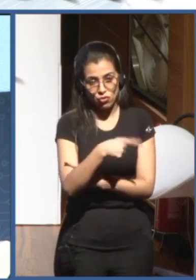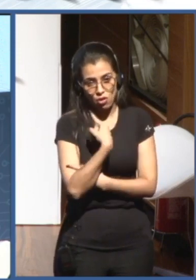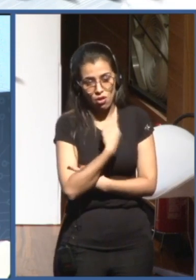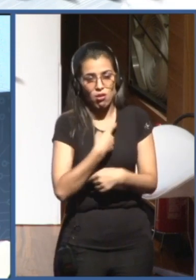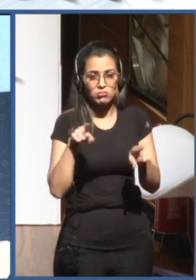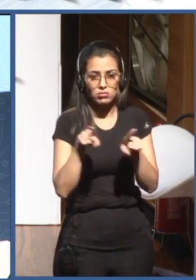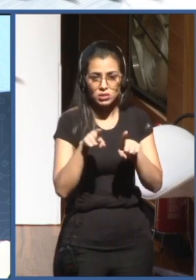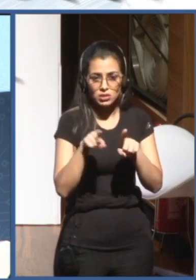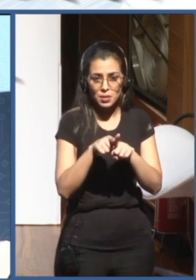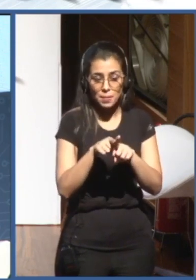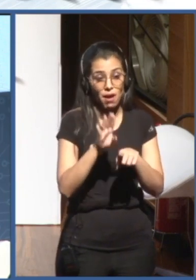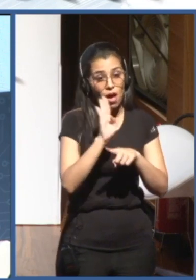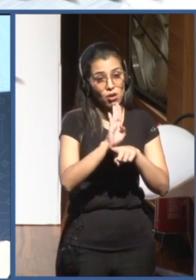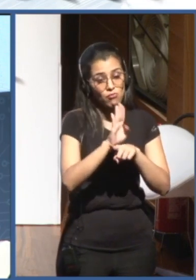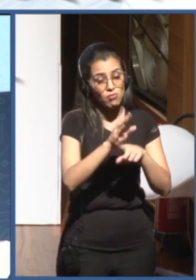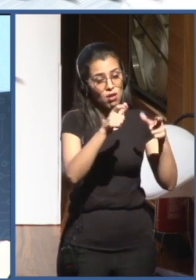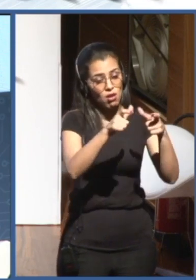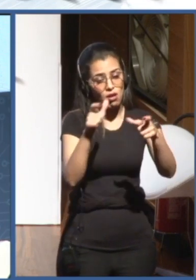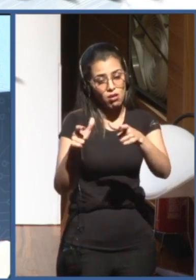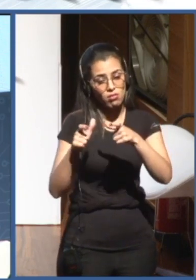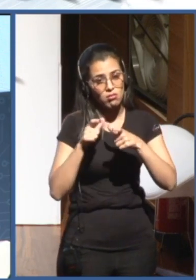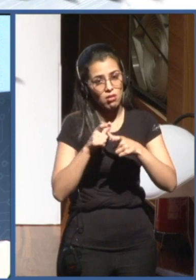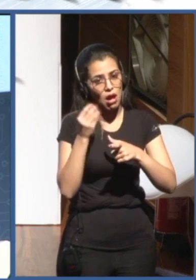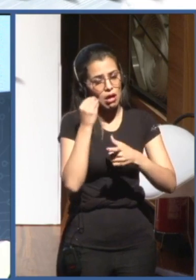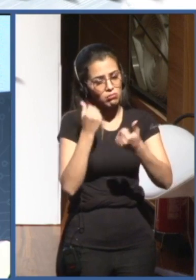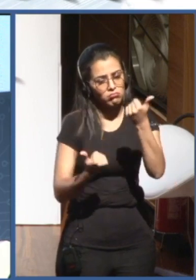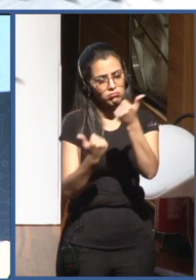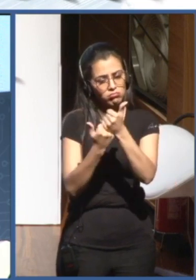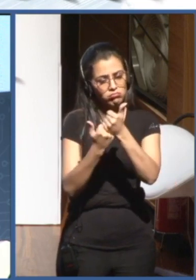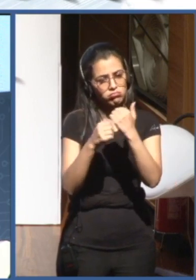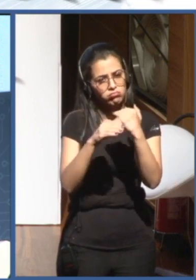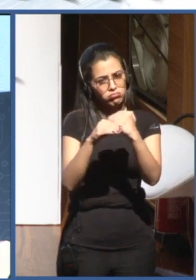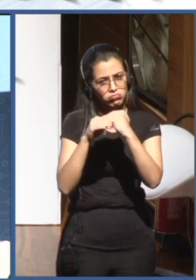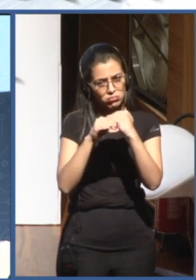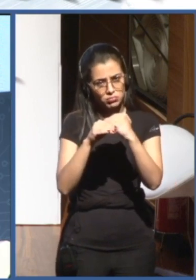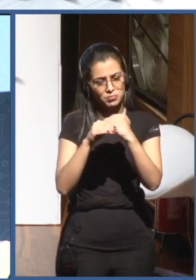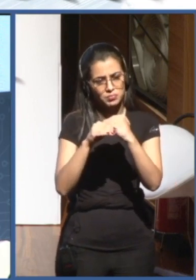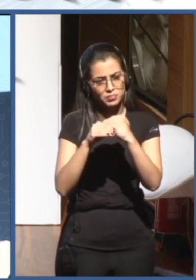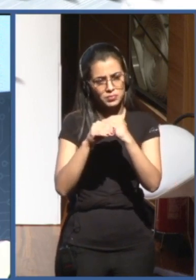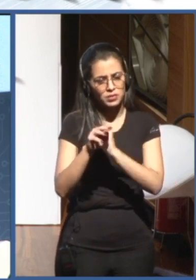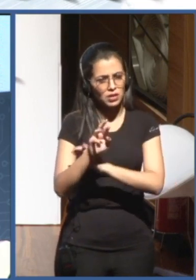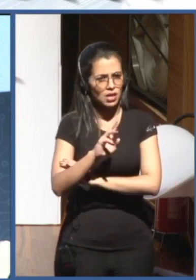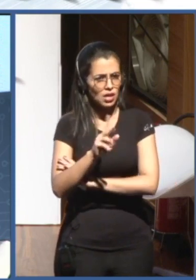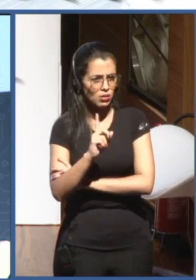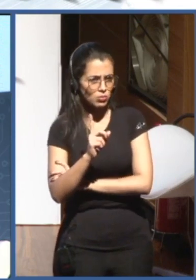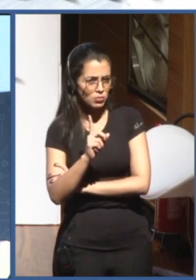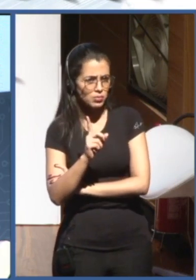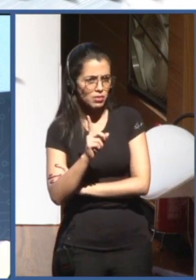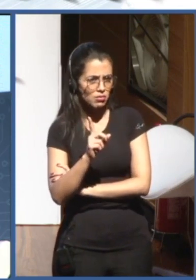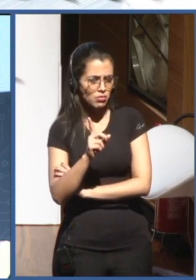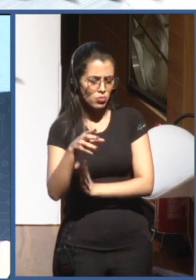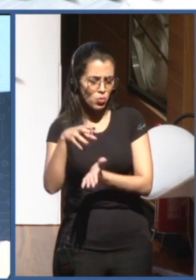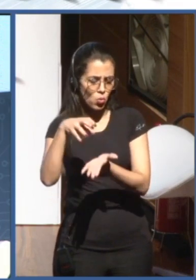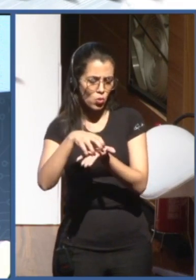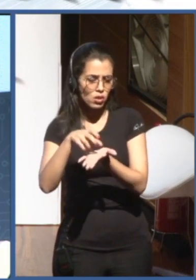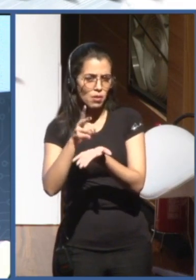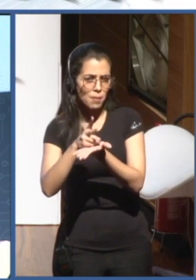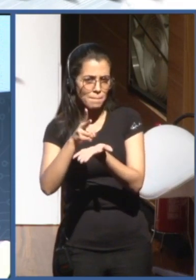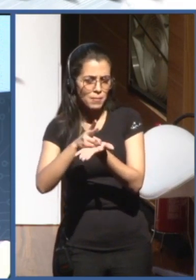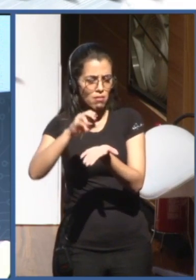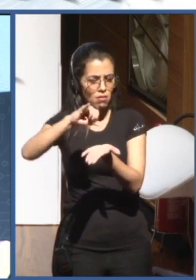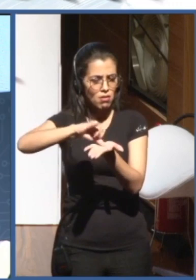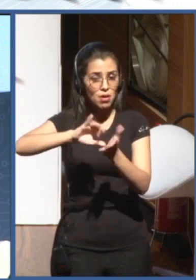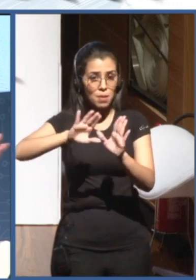in order to establish similar, not the same center, not with the same scope probably, regional centers. So one I